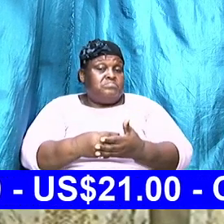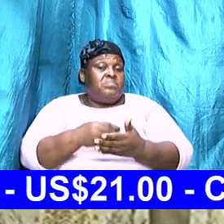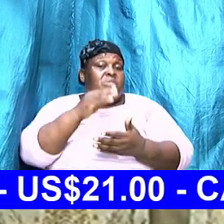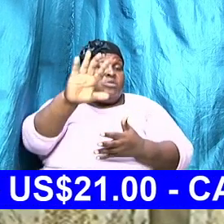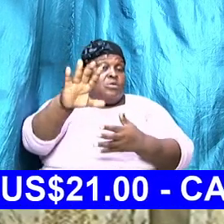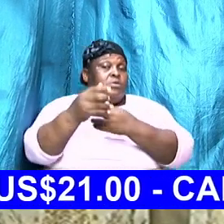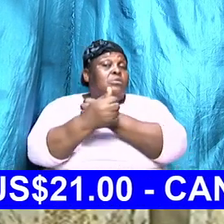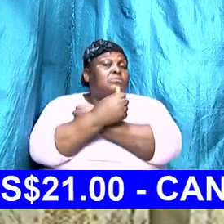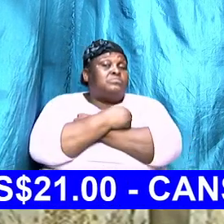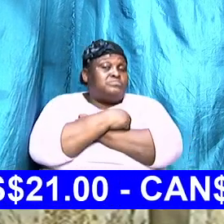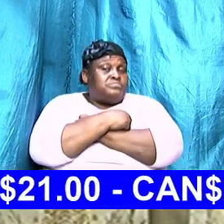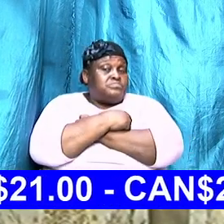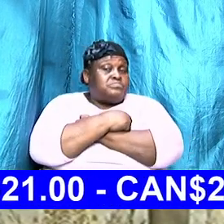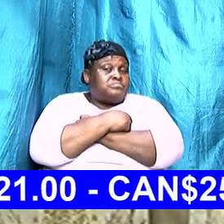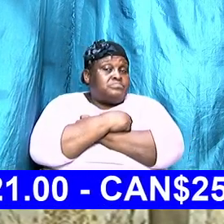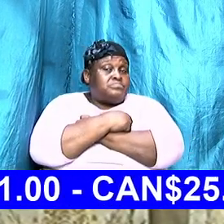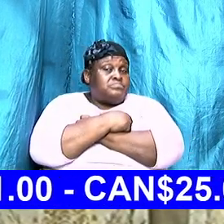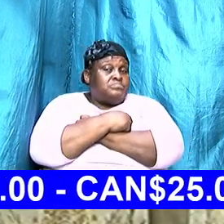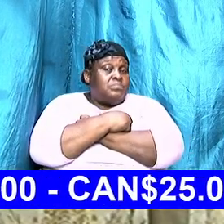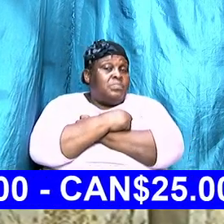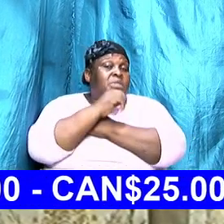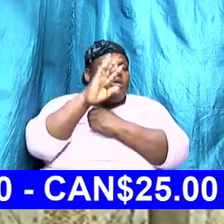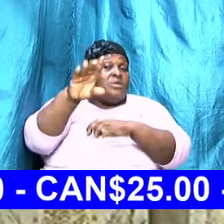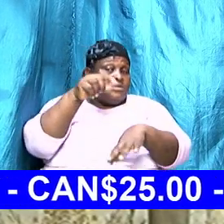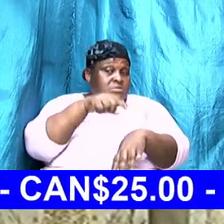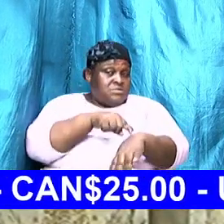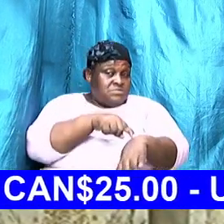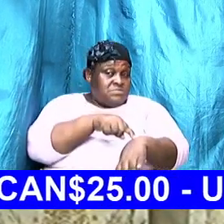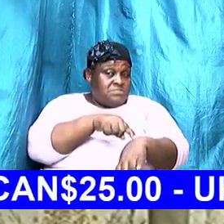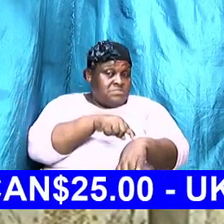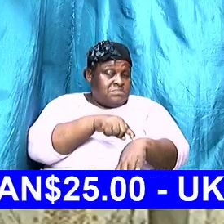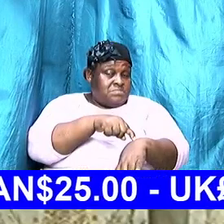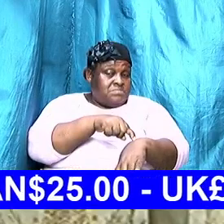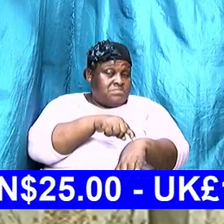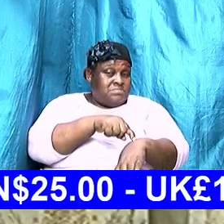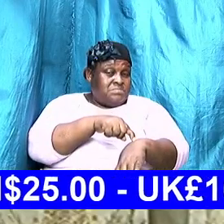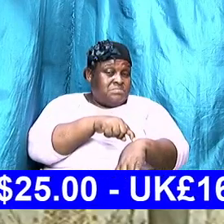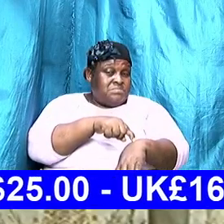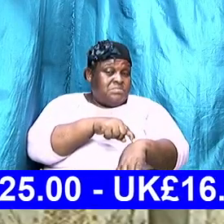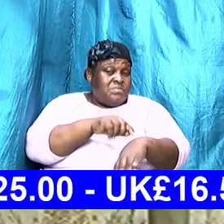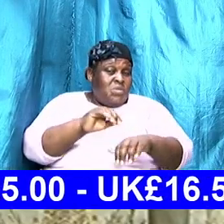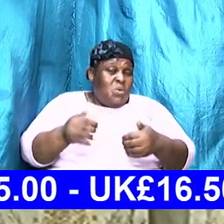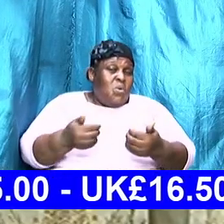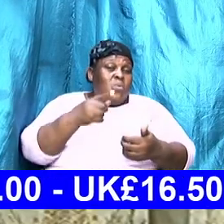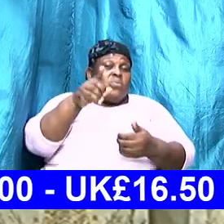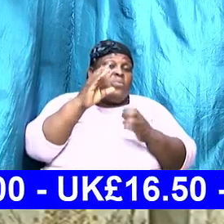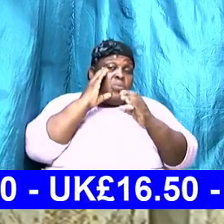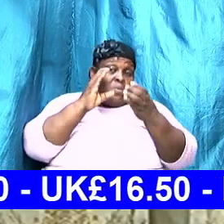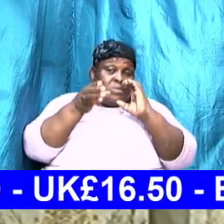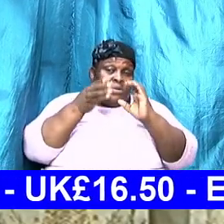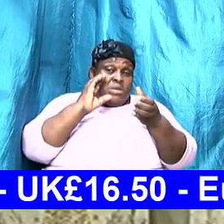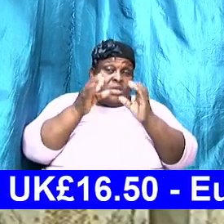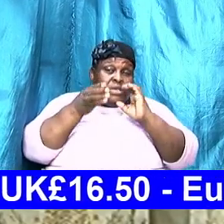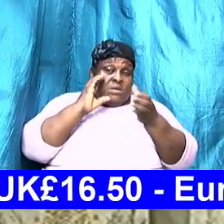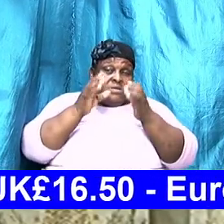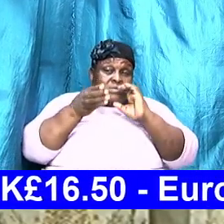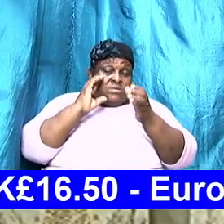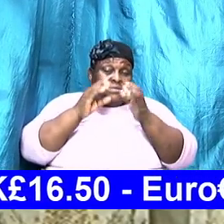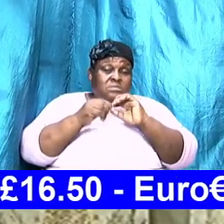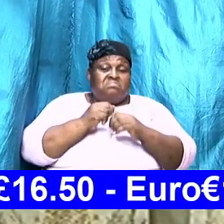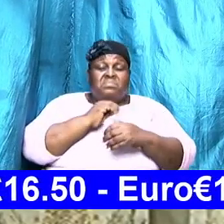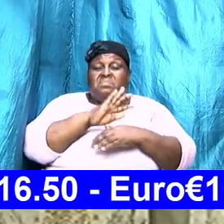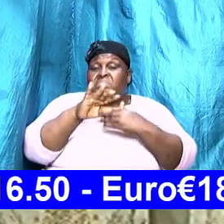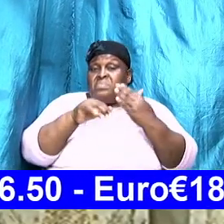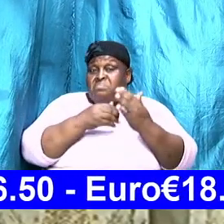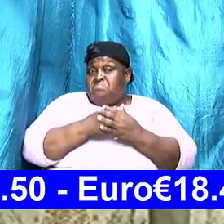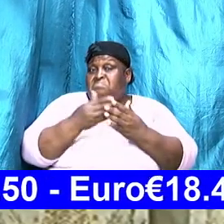love your time how you communicate all